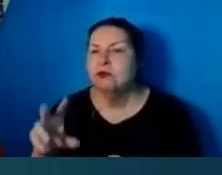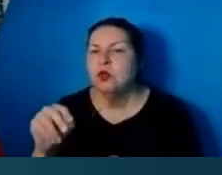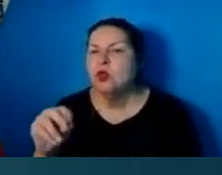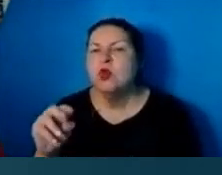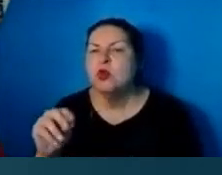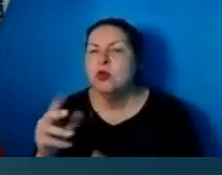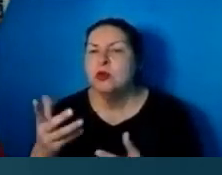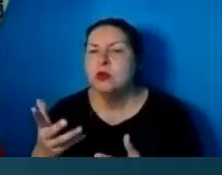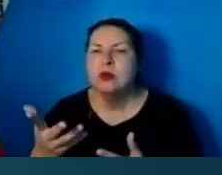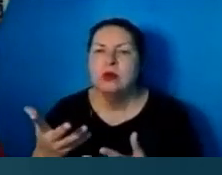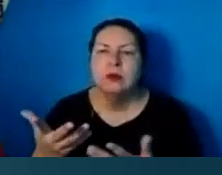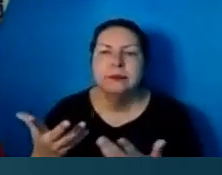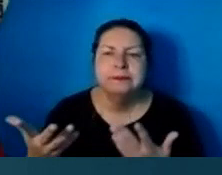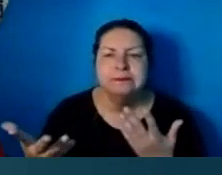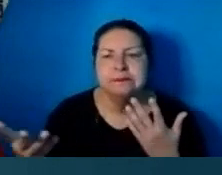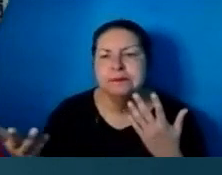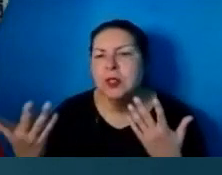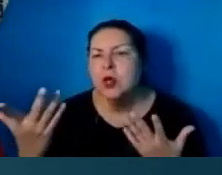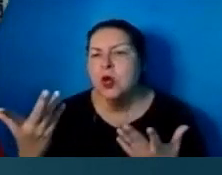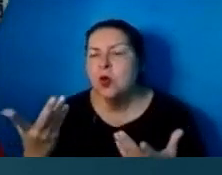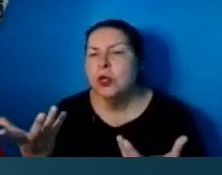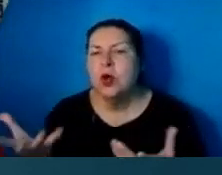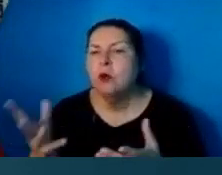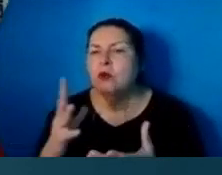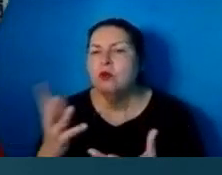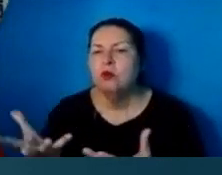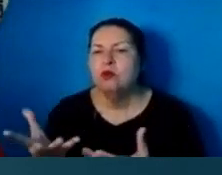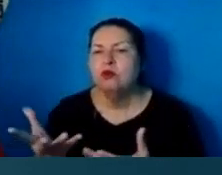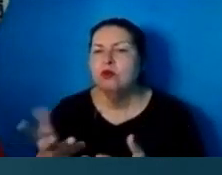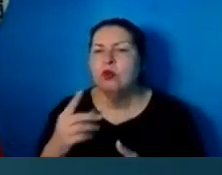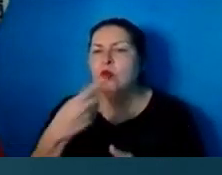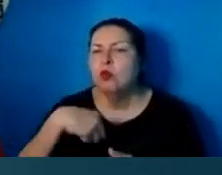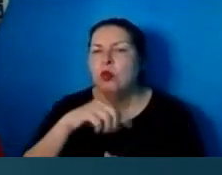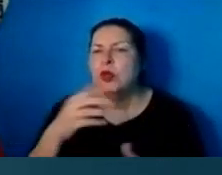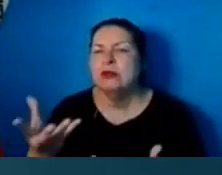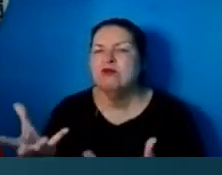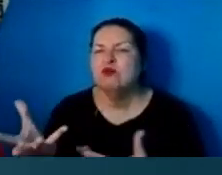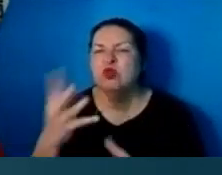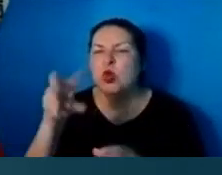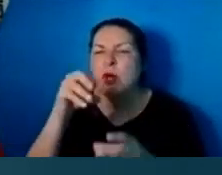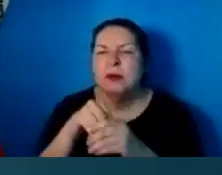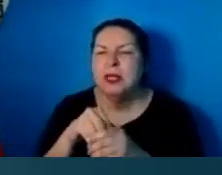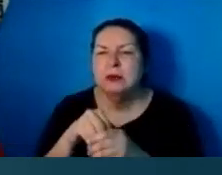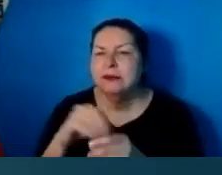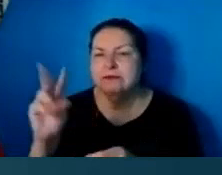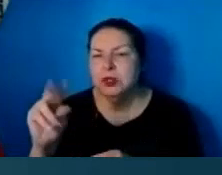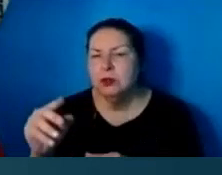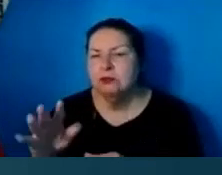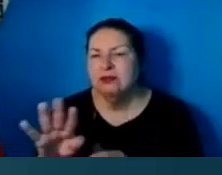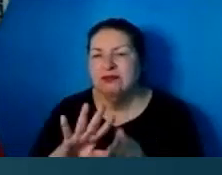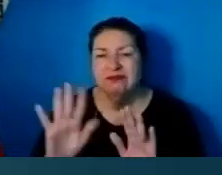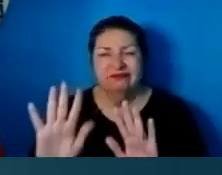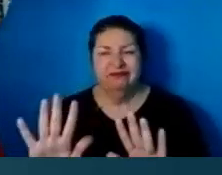party to that. We don't want to be a part of it. You know, we don't, just leave us alone.